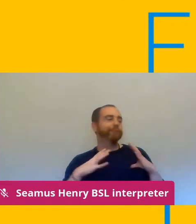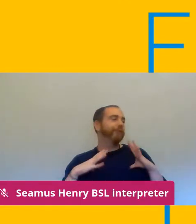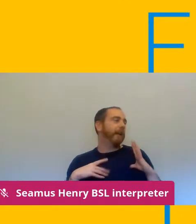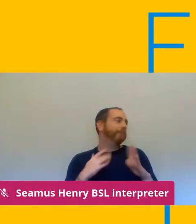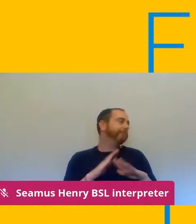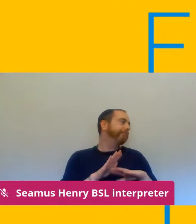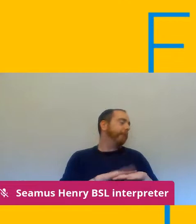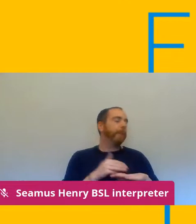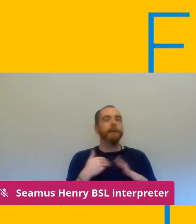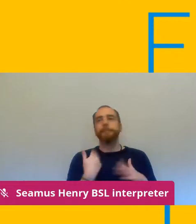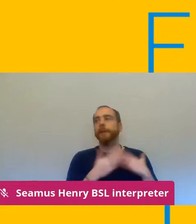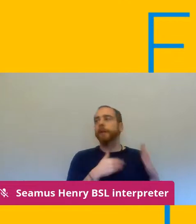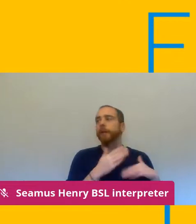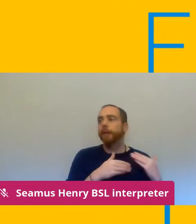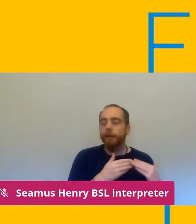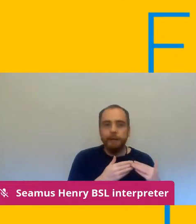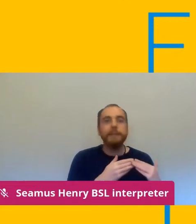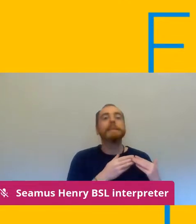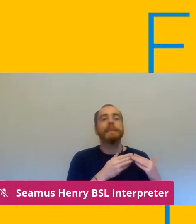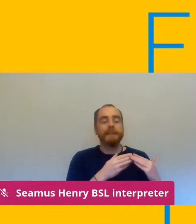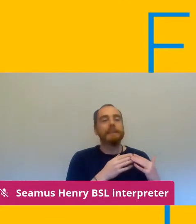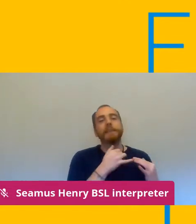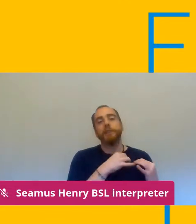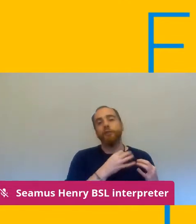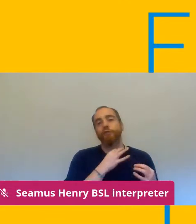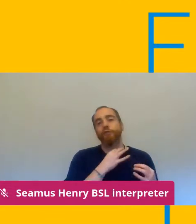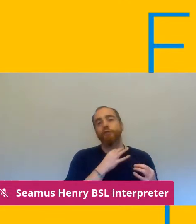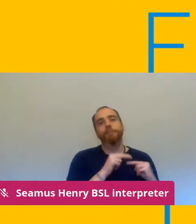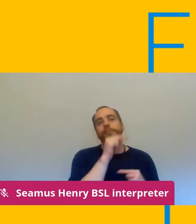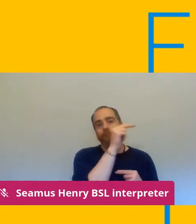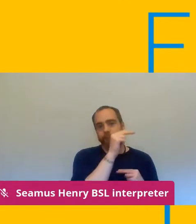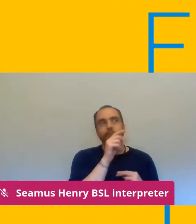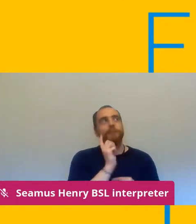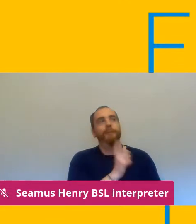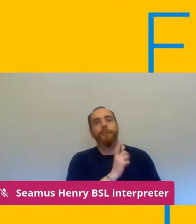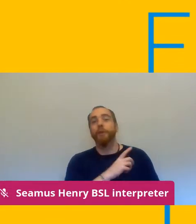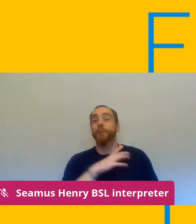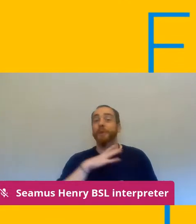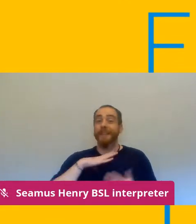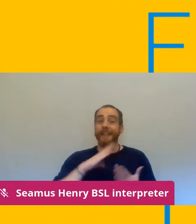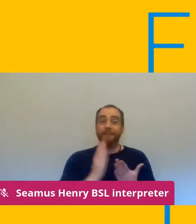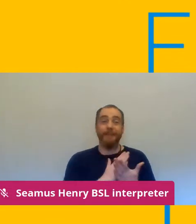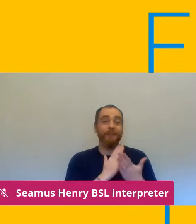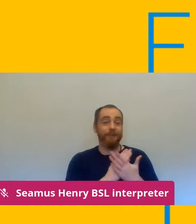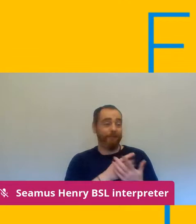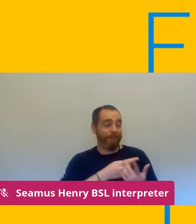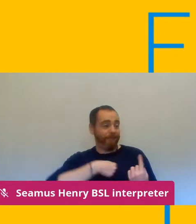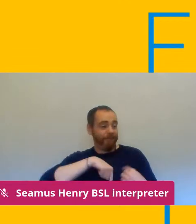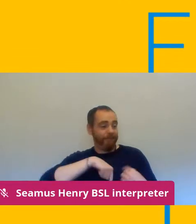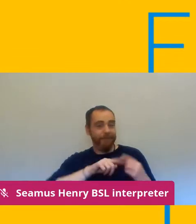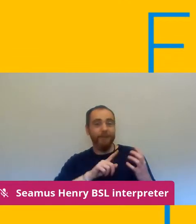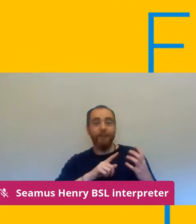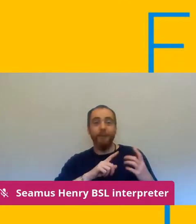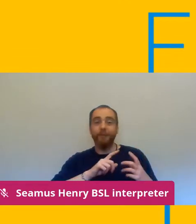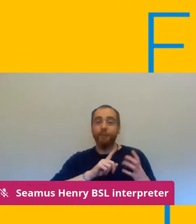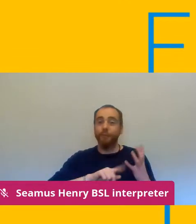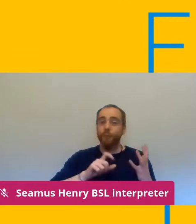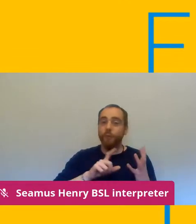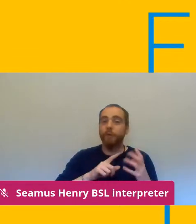buck uh and so we we need to make sure that employers now work with us to uh set a higher standard in terms of what